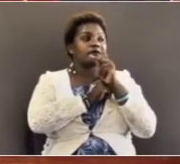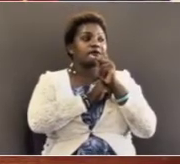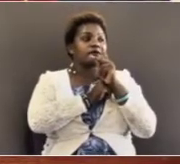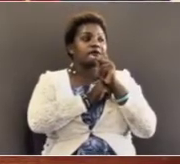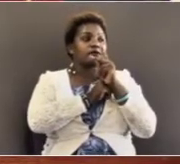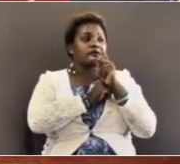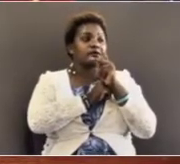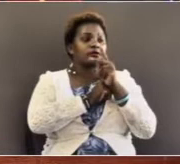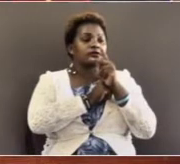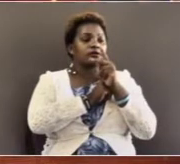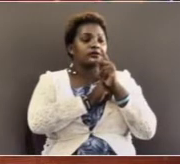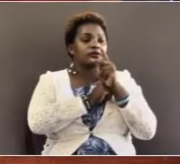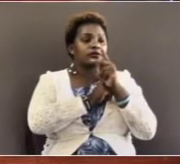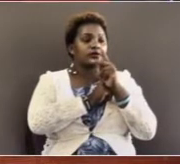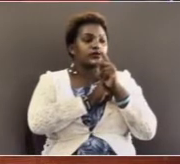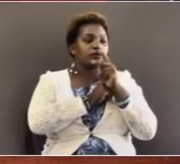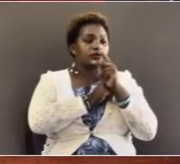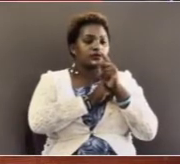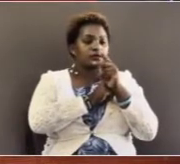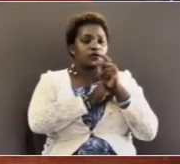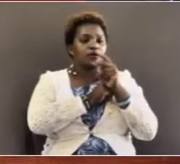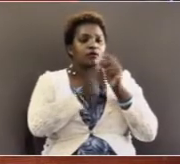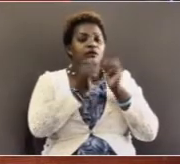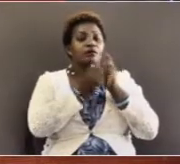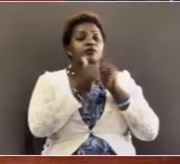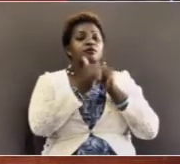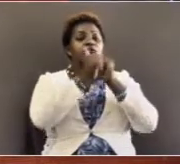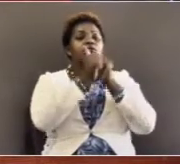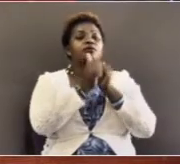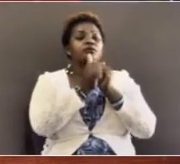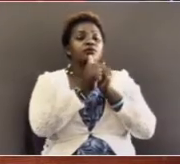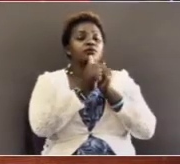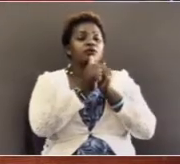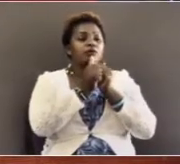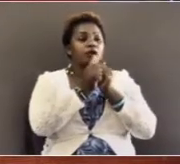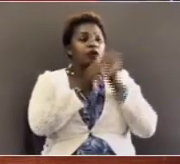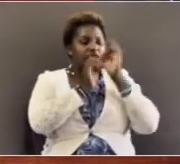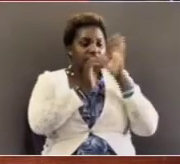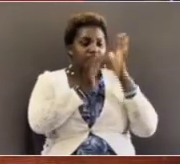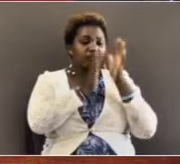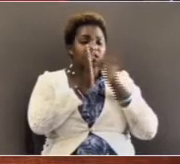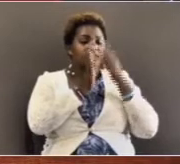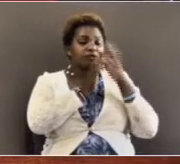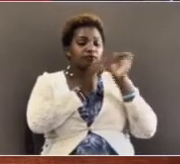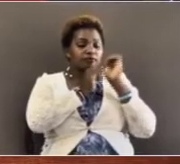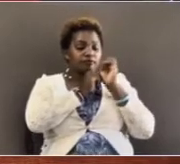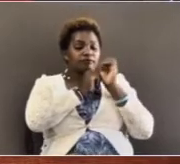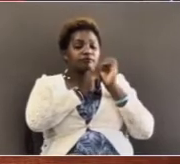The disciples were in peril. If Jesus was not there